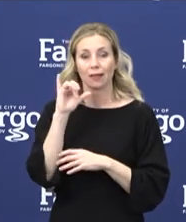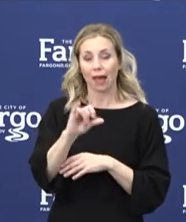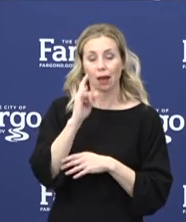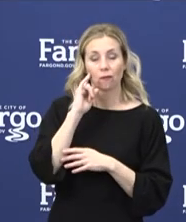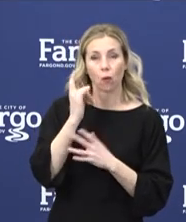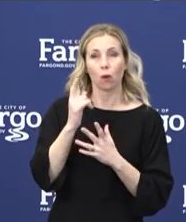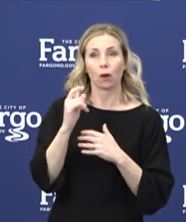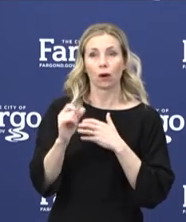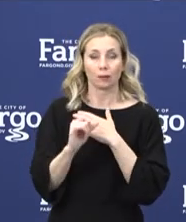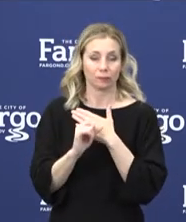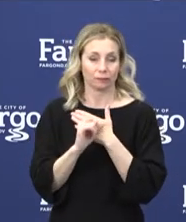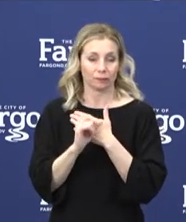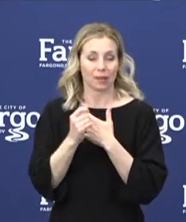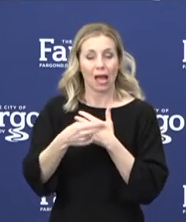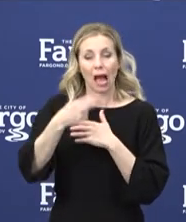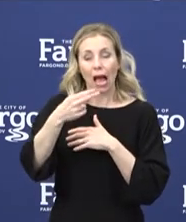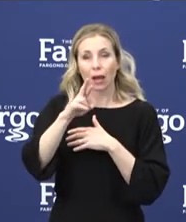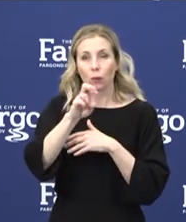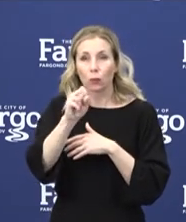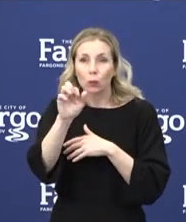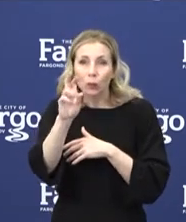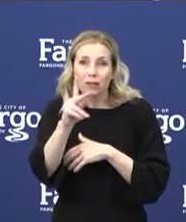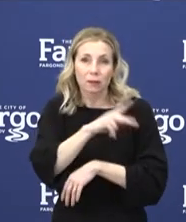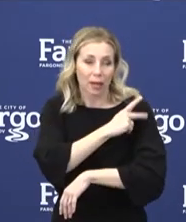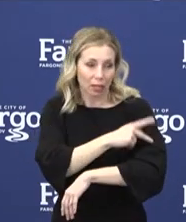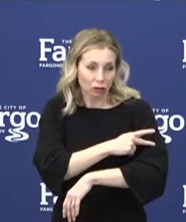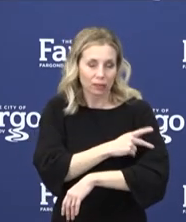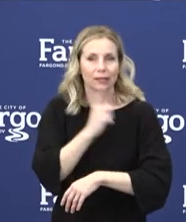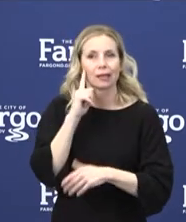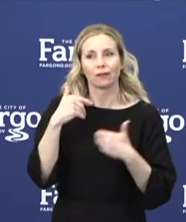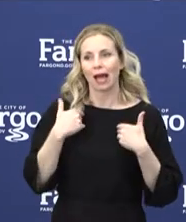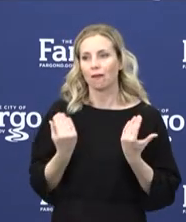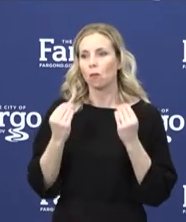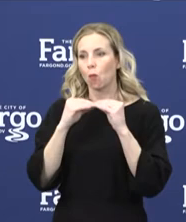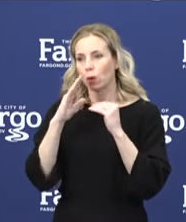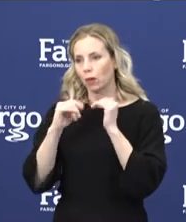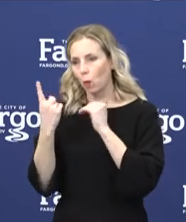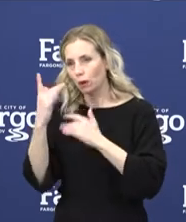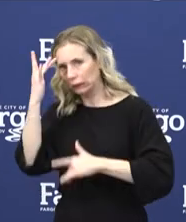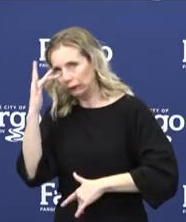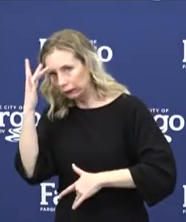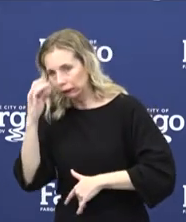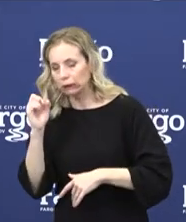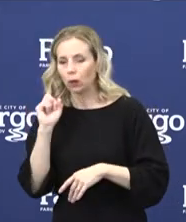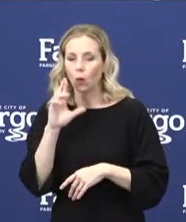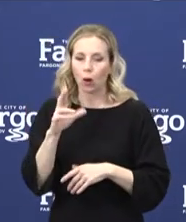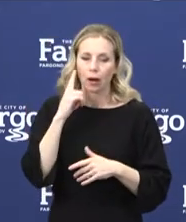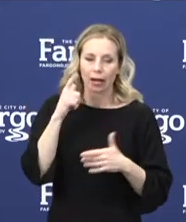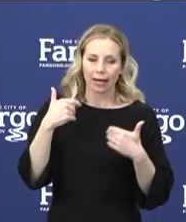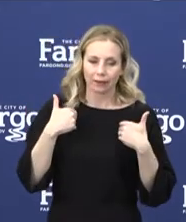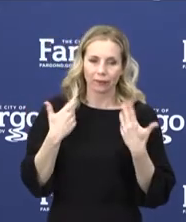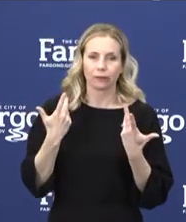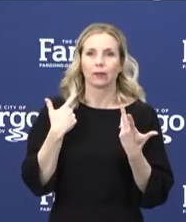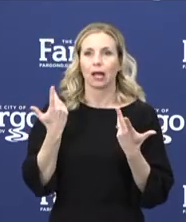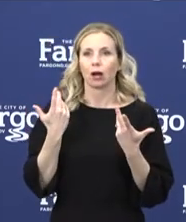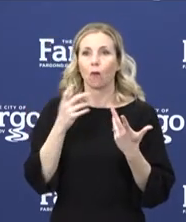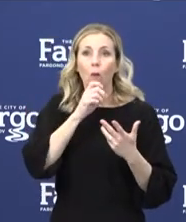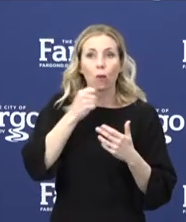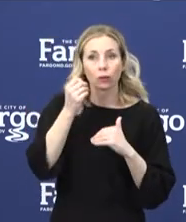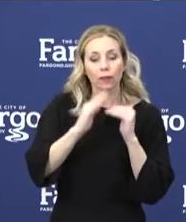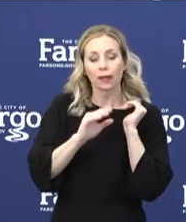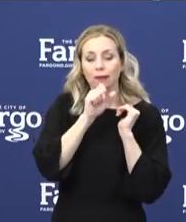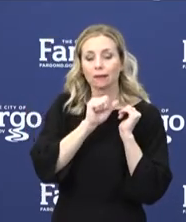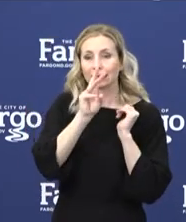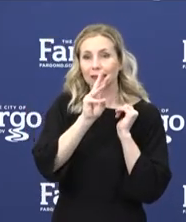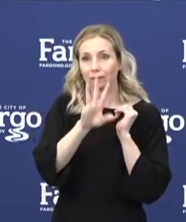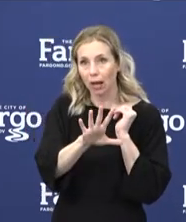multiple comorbidities or other high-risk conditions, including those in our nursing facilities, by doing some remote monitoring as well